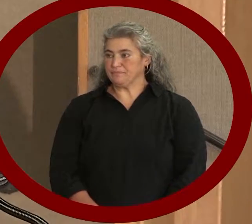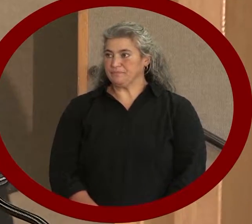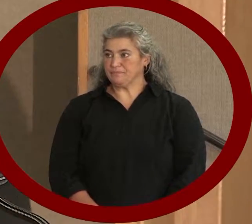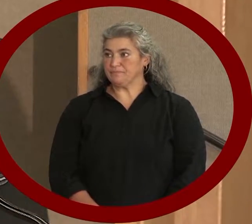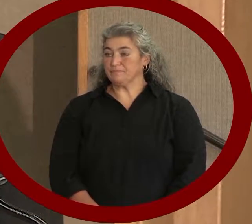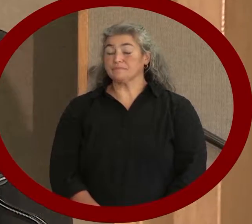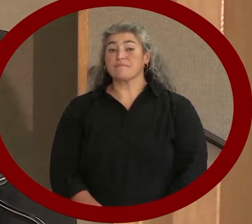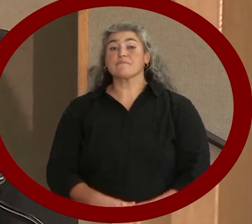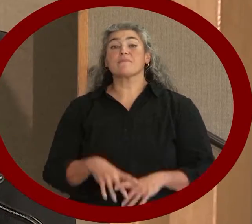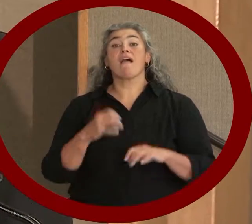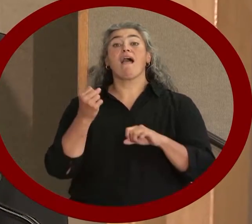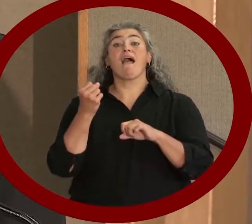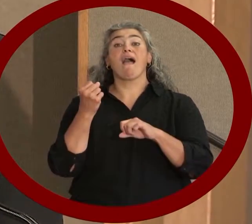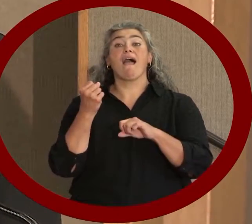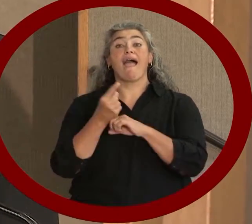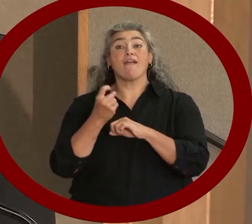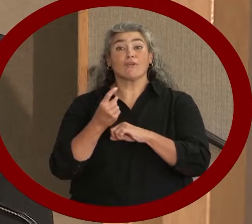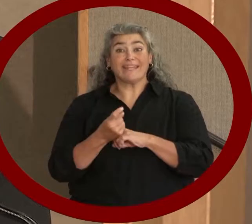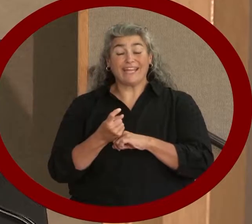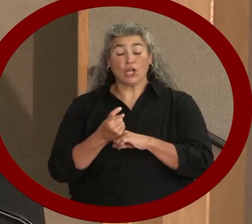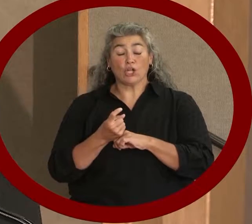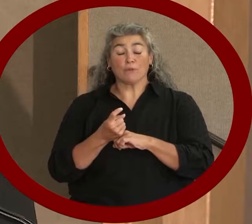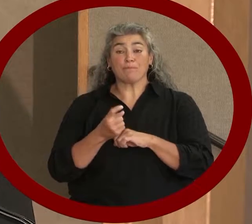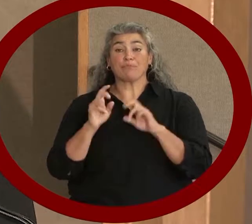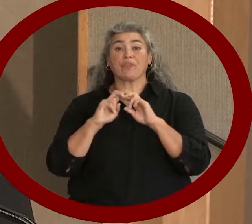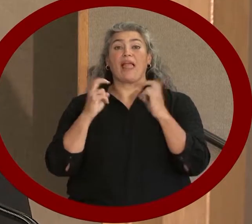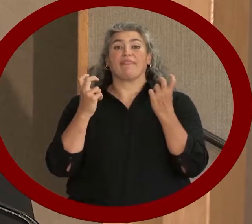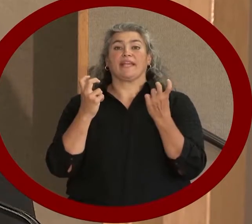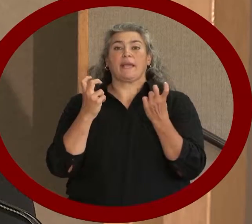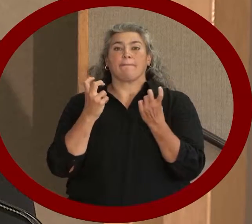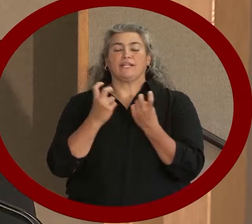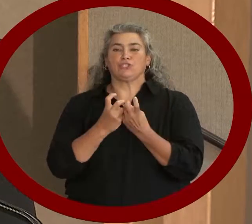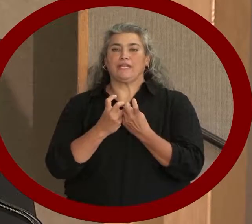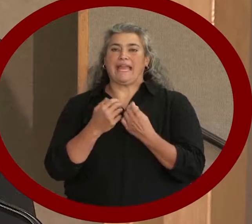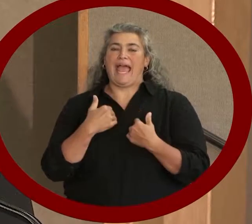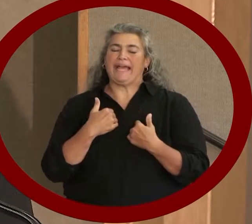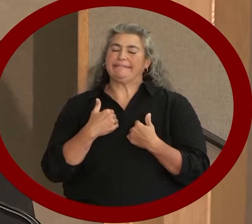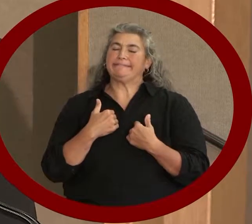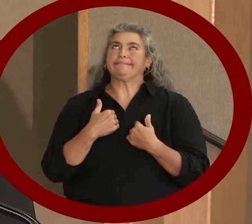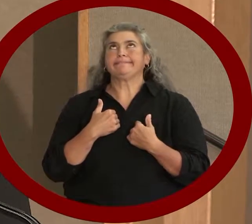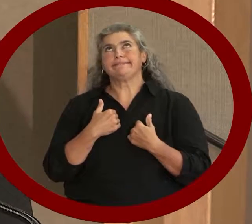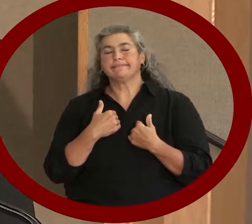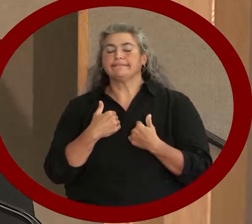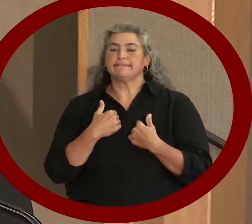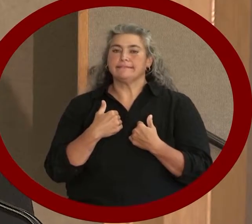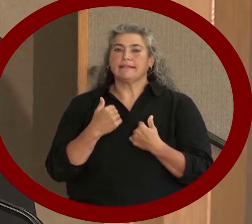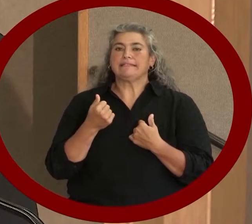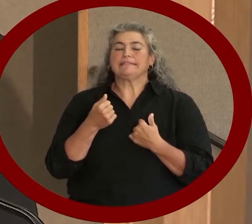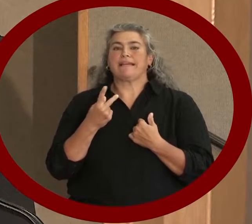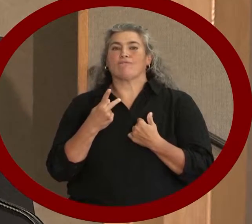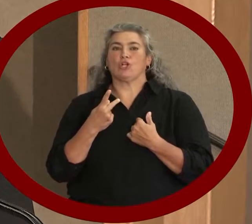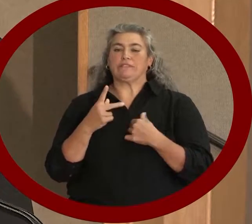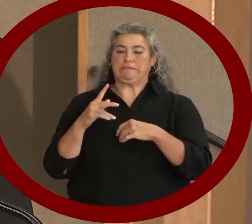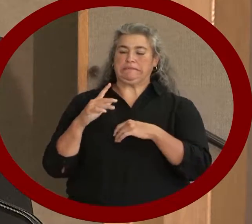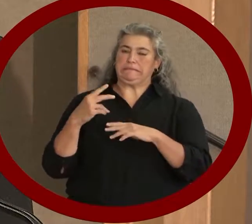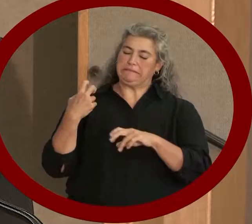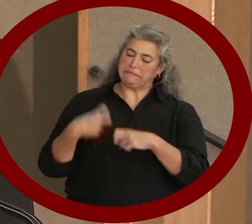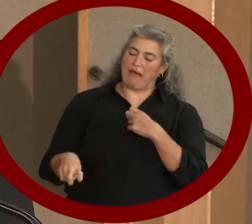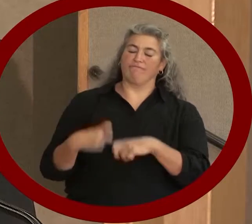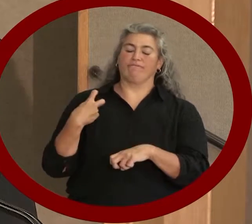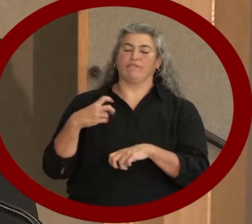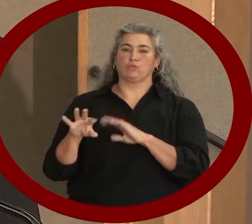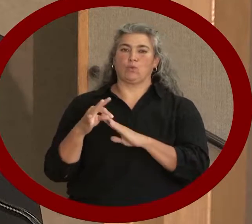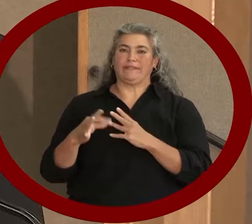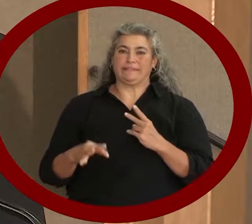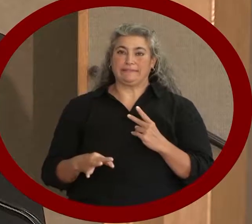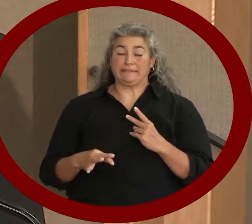Every year the Commission faces at least one tough call, and this year, Volunteer of the Year field has been especially